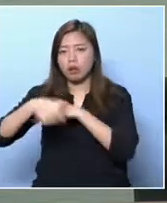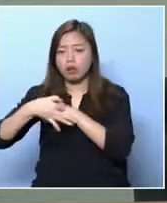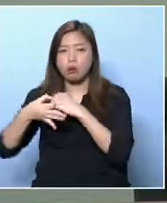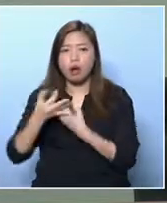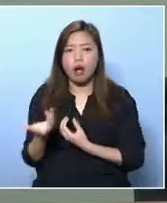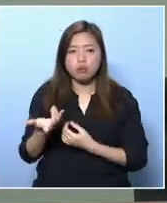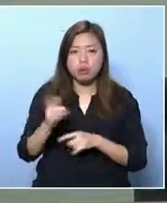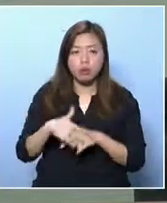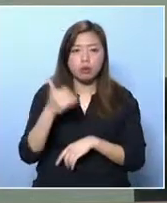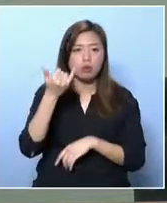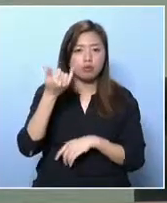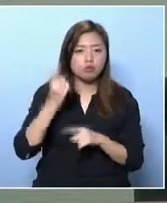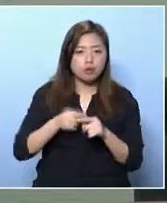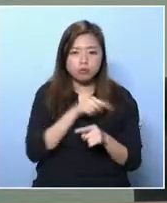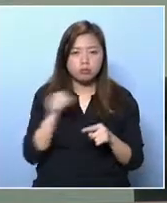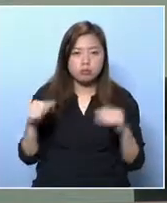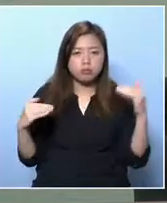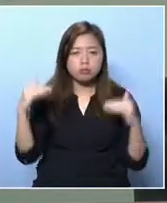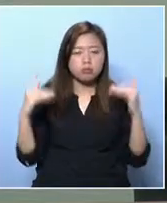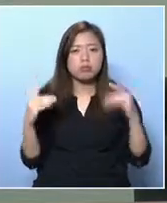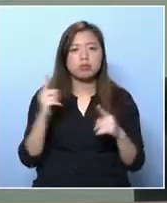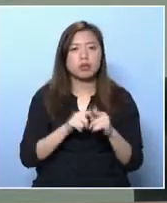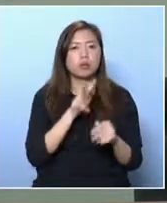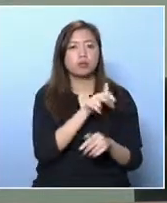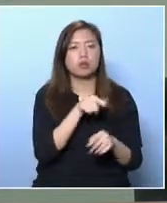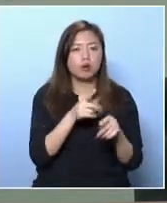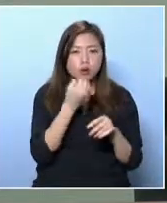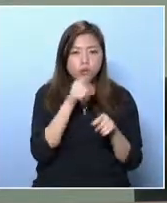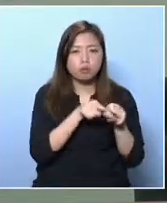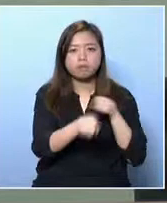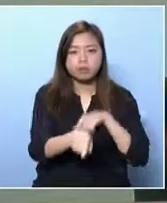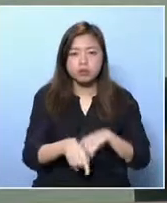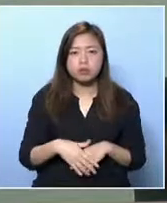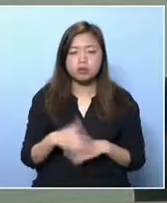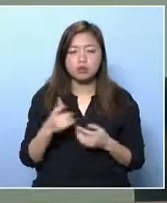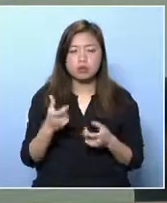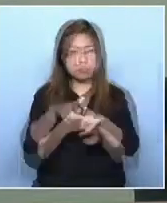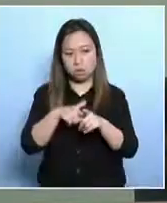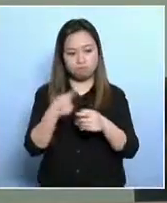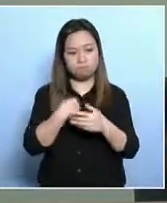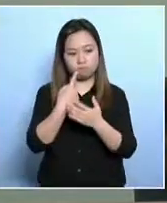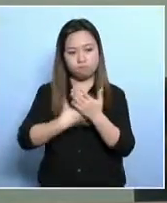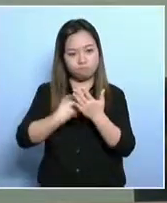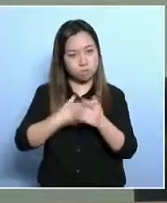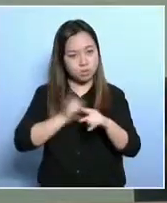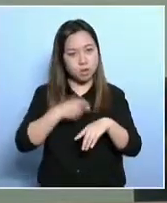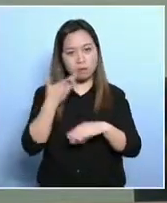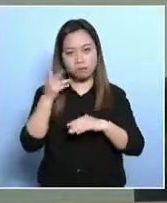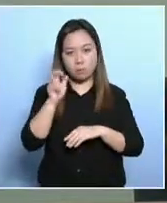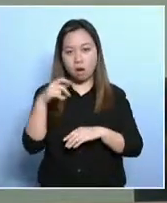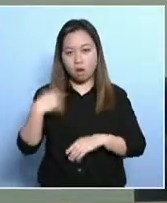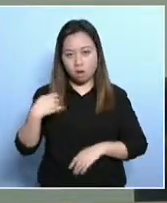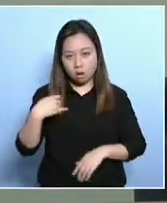as the line, and compared to Europe, we are behind. And the